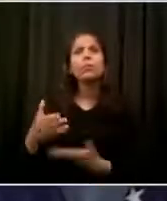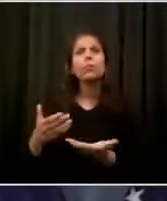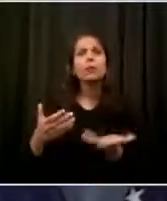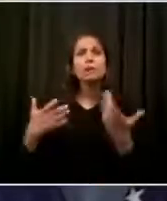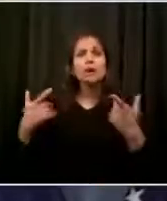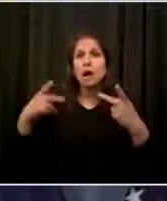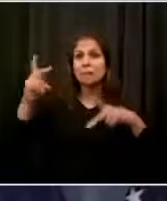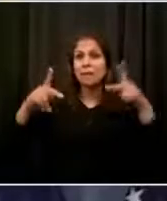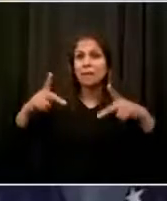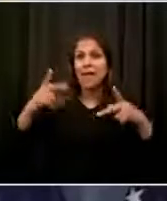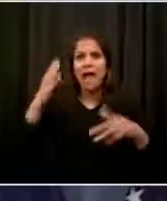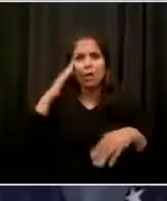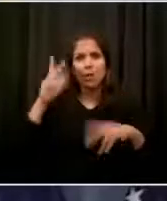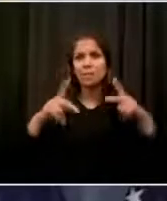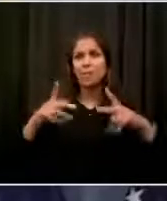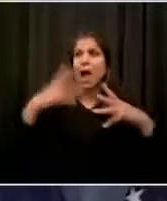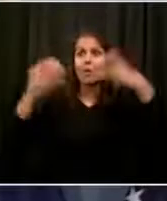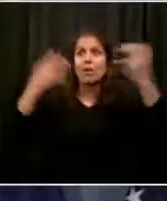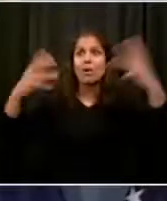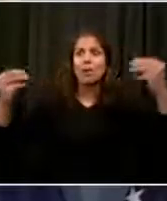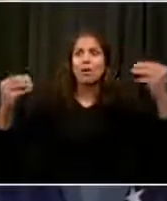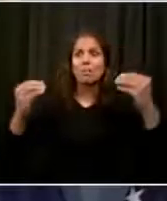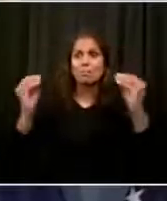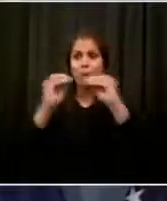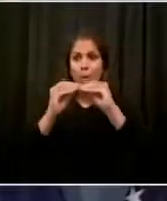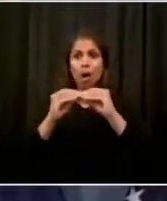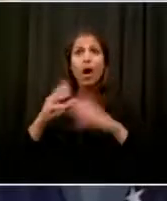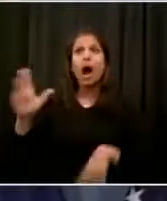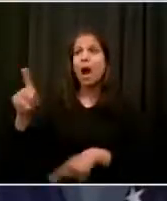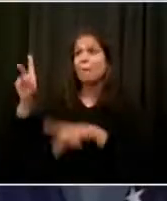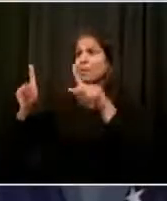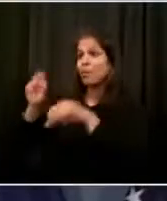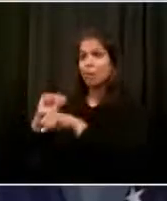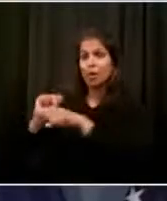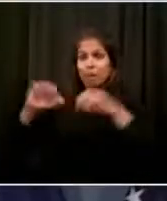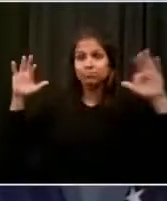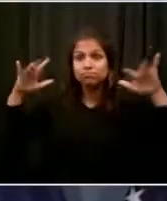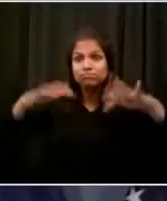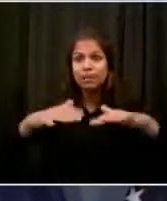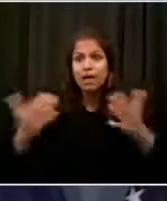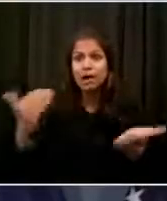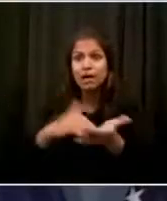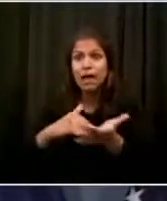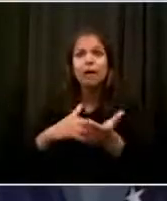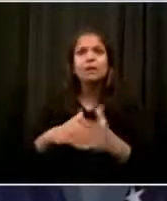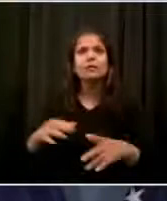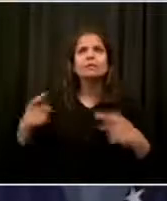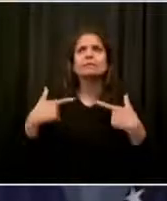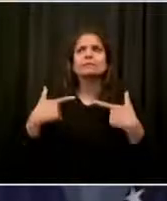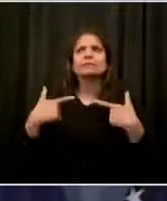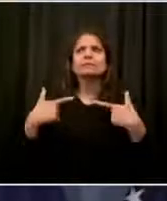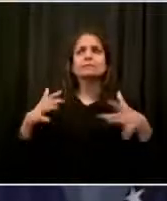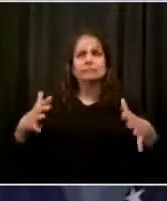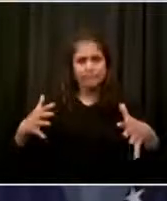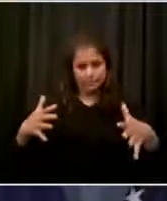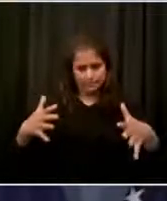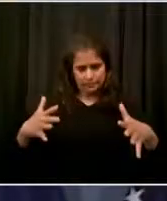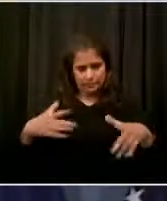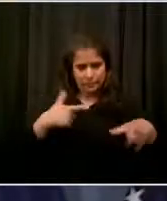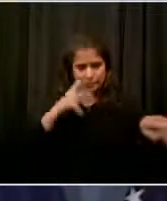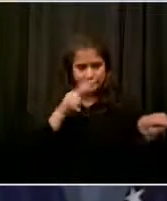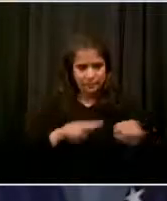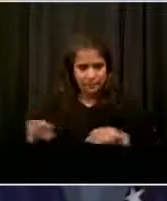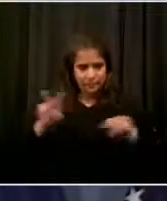or even shut down immediately to take those actions. But, Steve, I don't think we have an exact number. I think if you